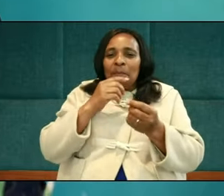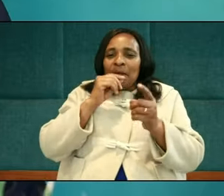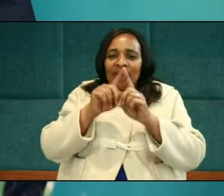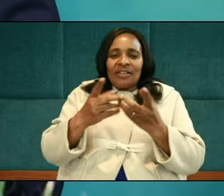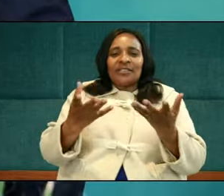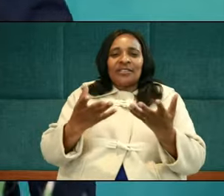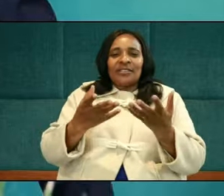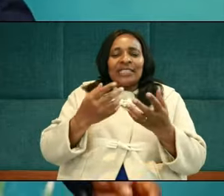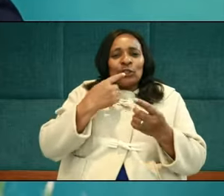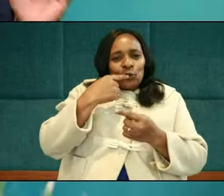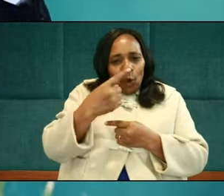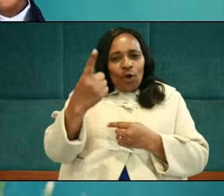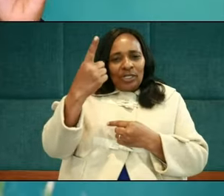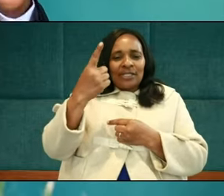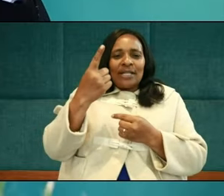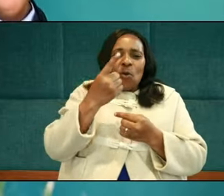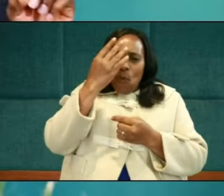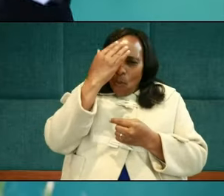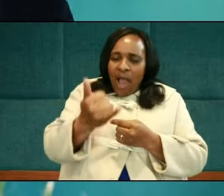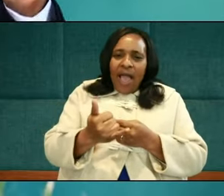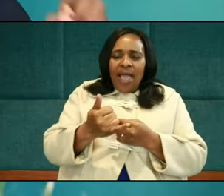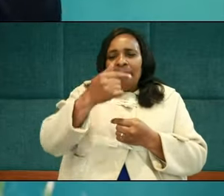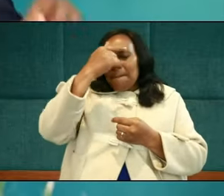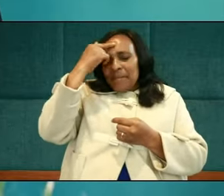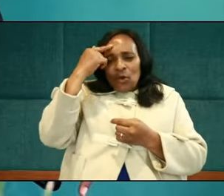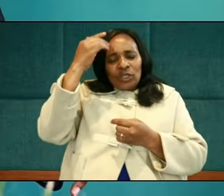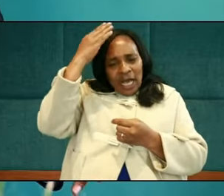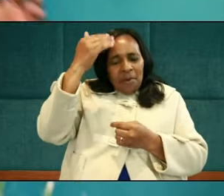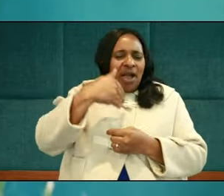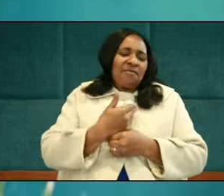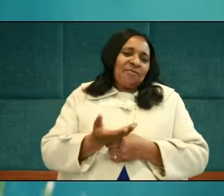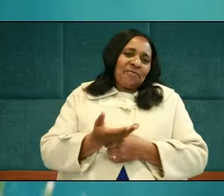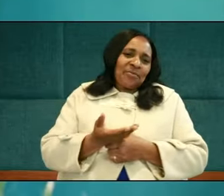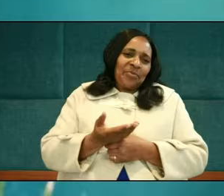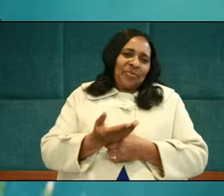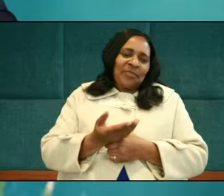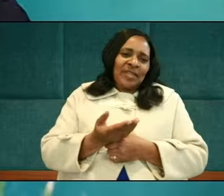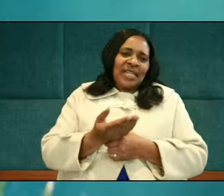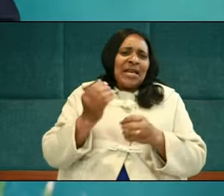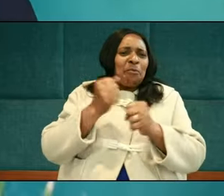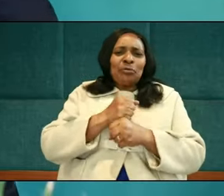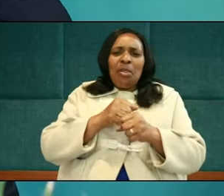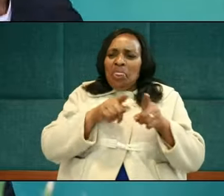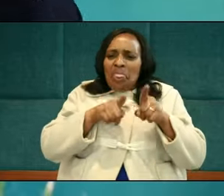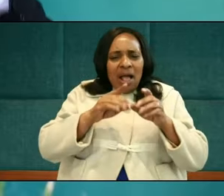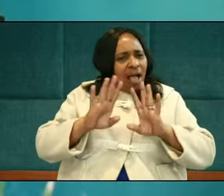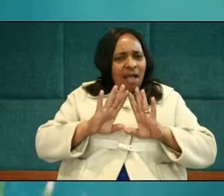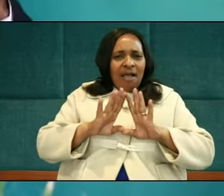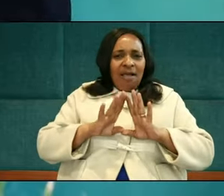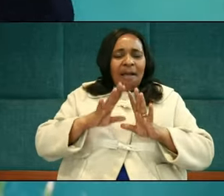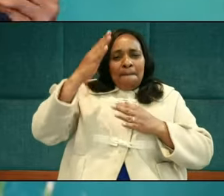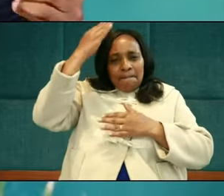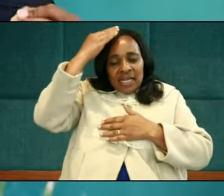them. Why? Because he was meek. Meekness is exhibited when